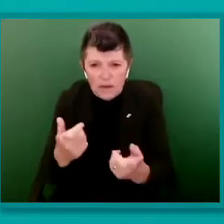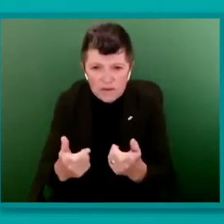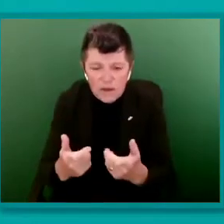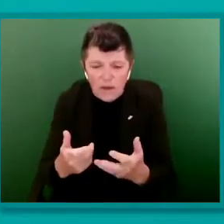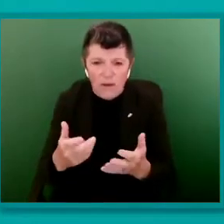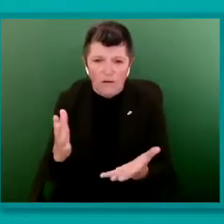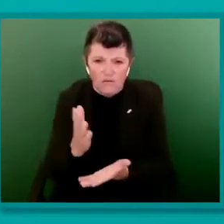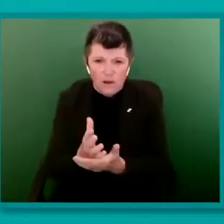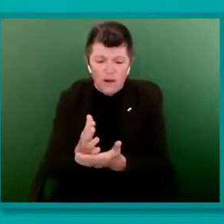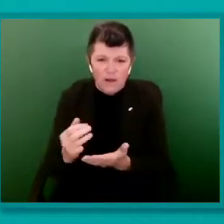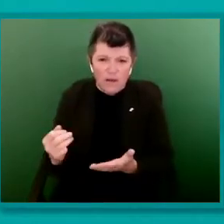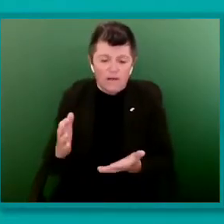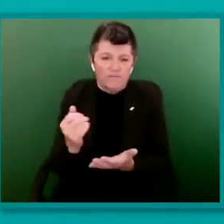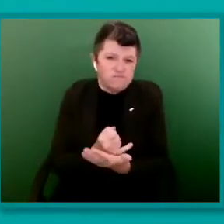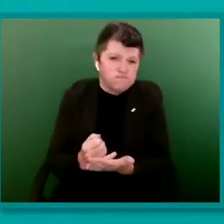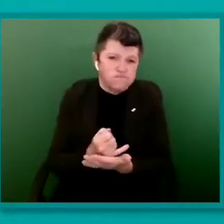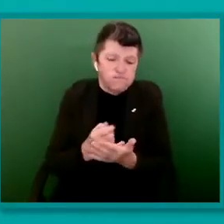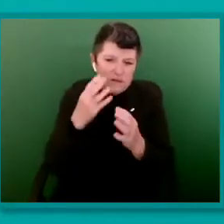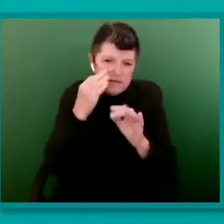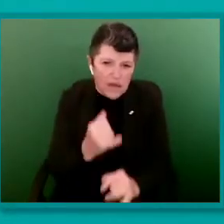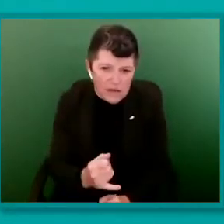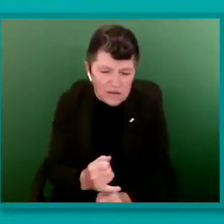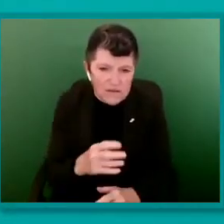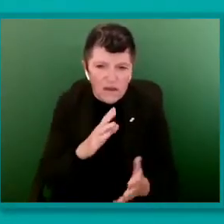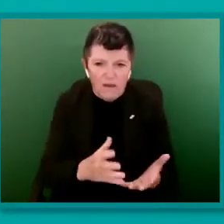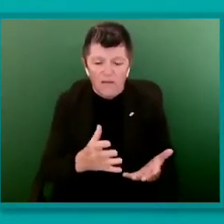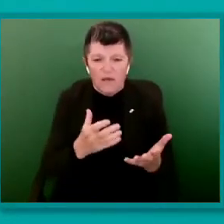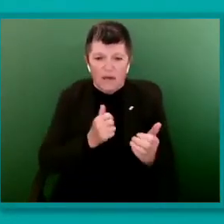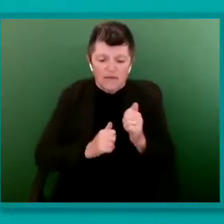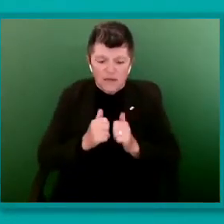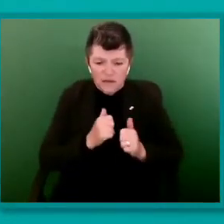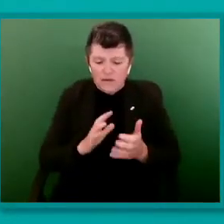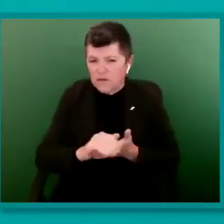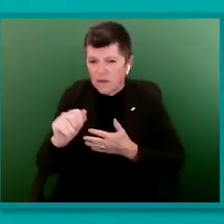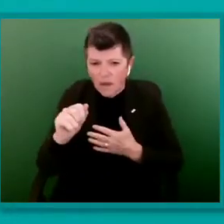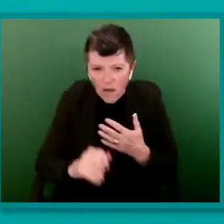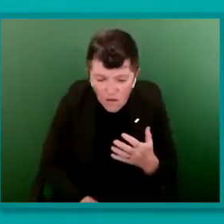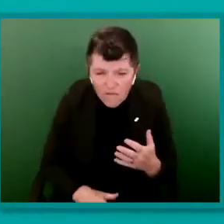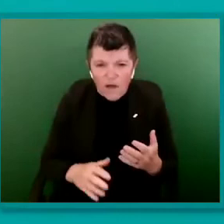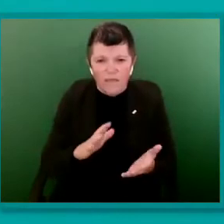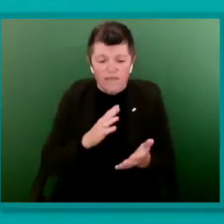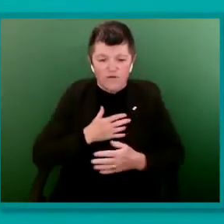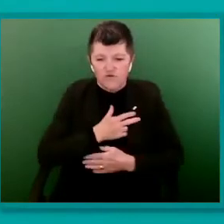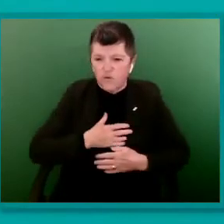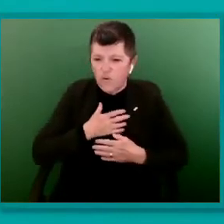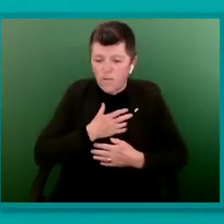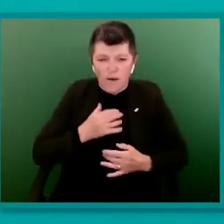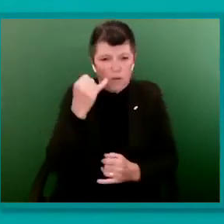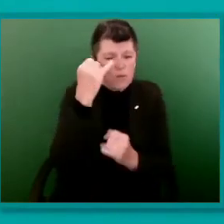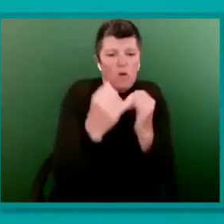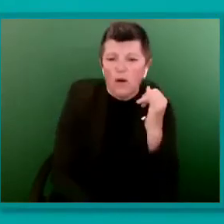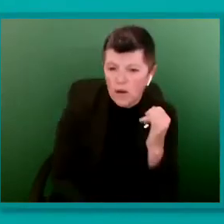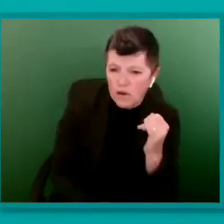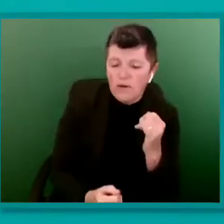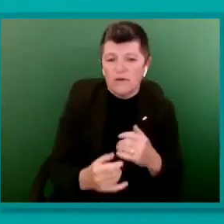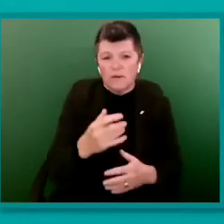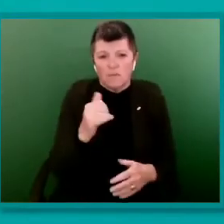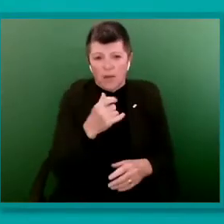strip them of their dignity, add to the trauma of the process and can mean getting sent back to persecution.